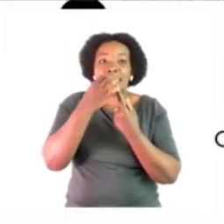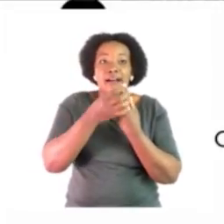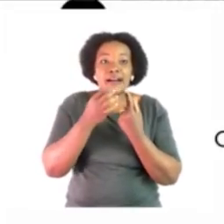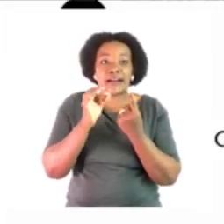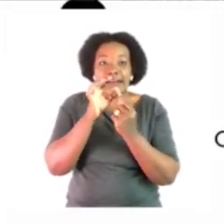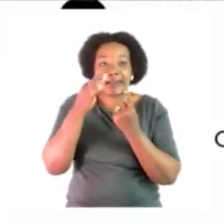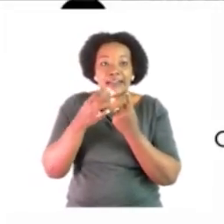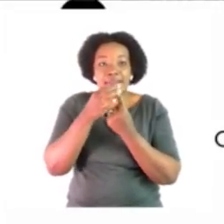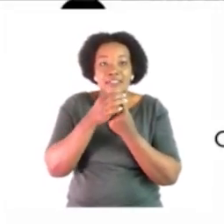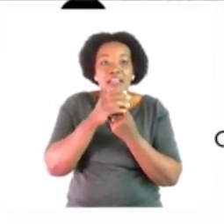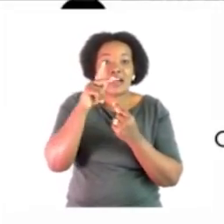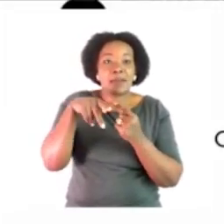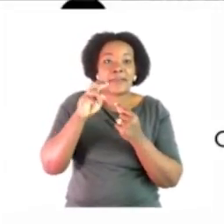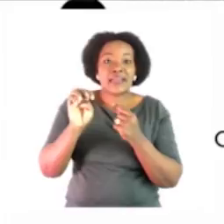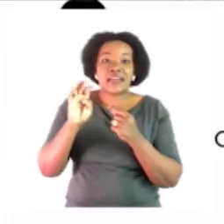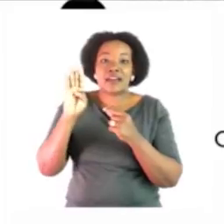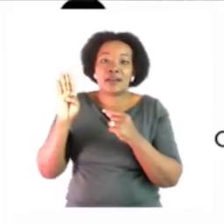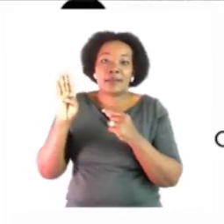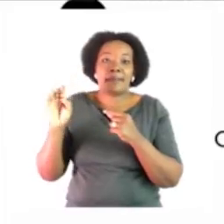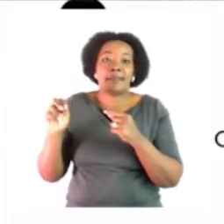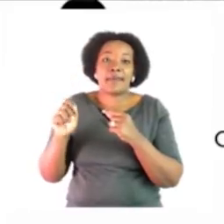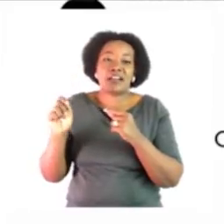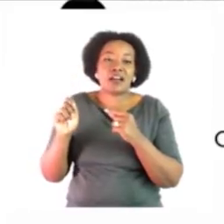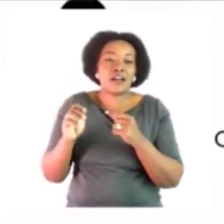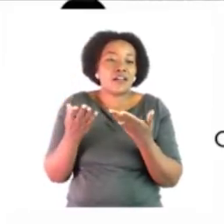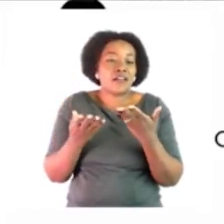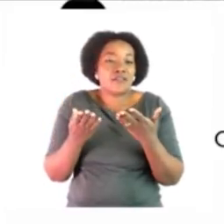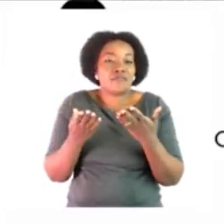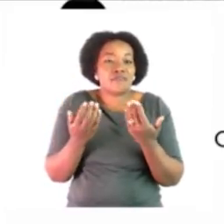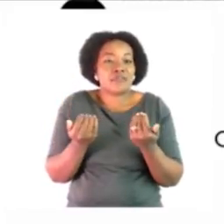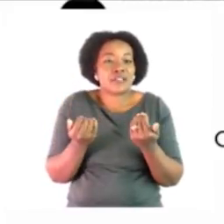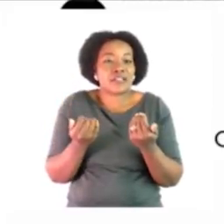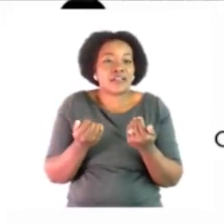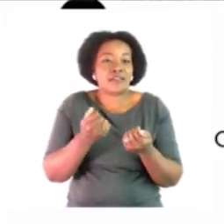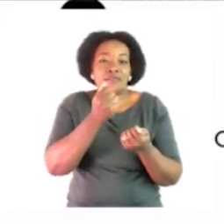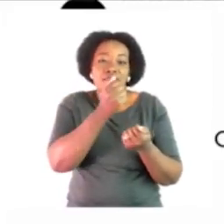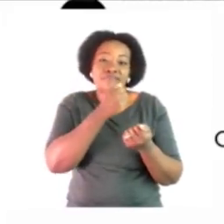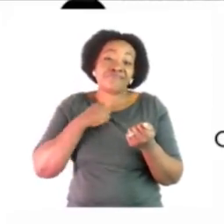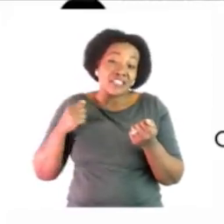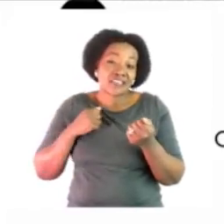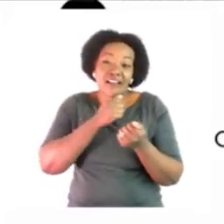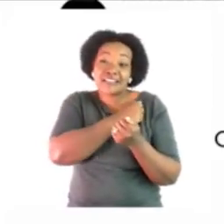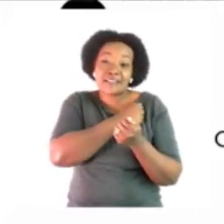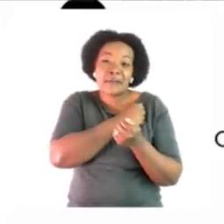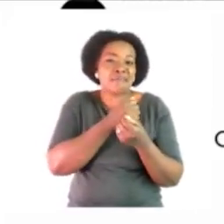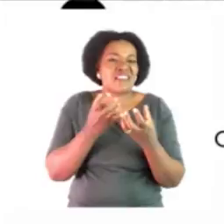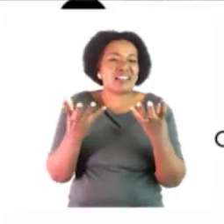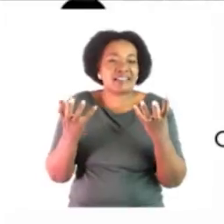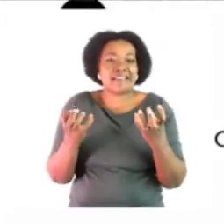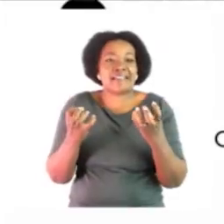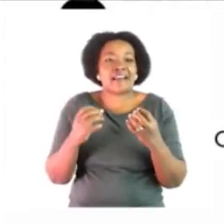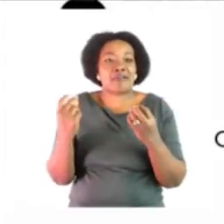and peanut butter while at the store estelle's mom also decided to buy